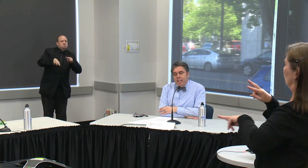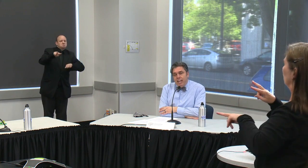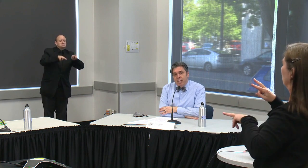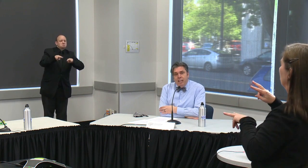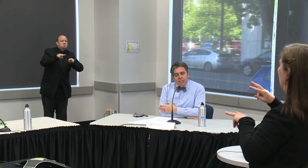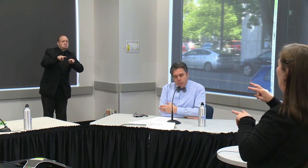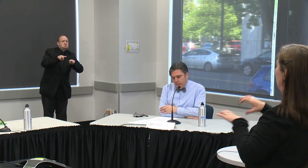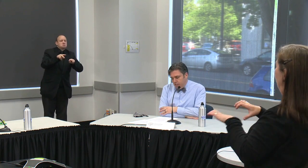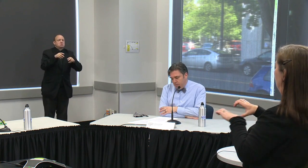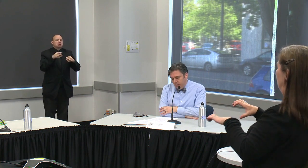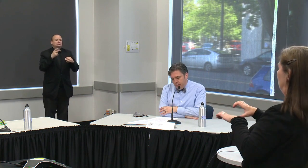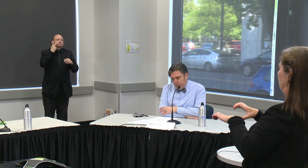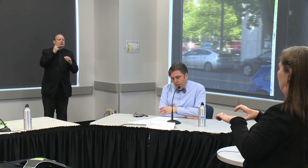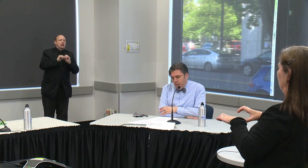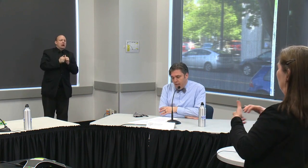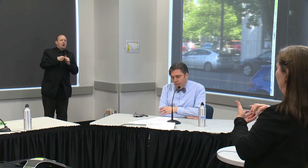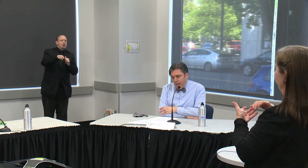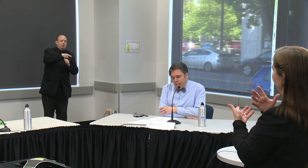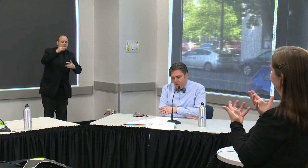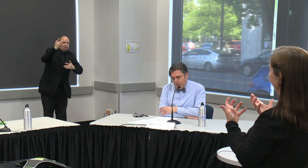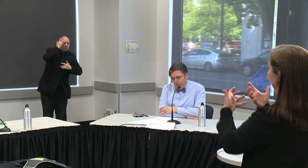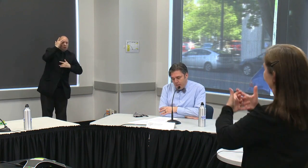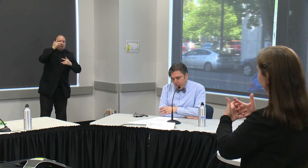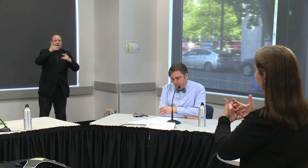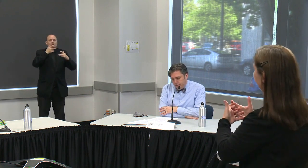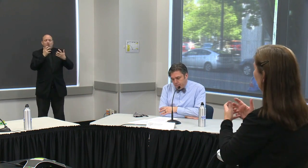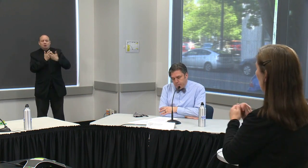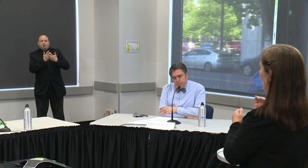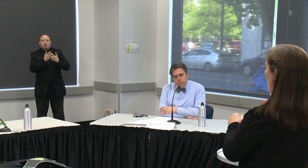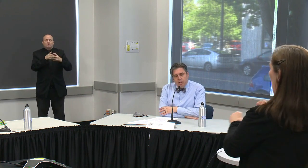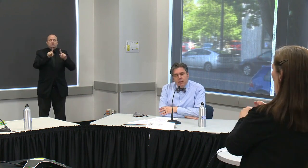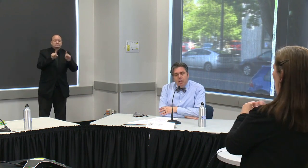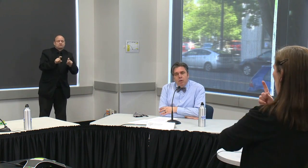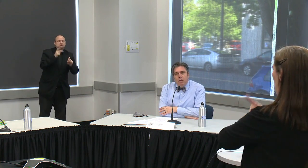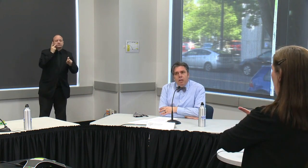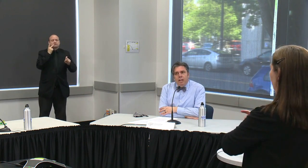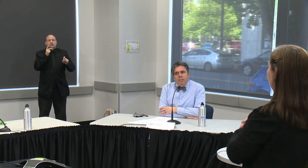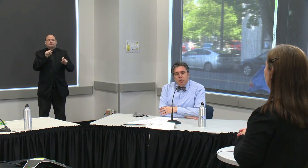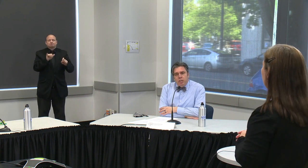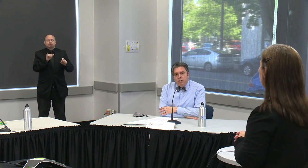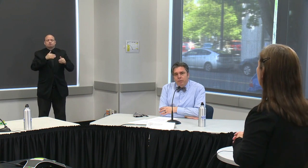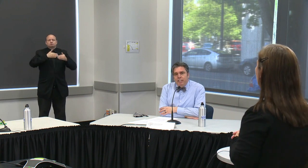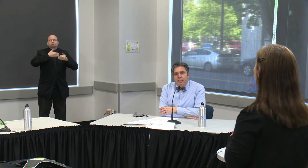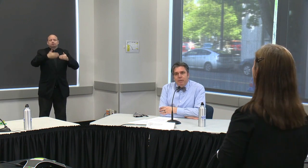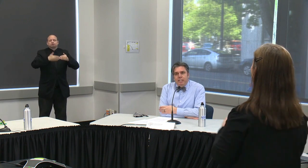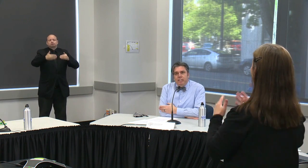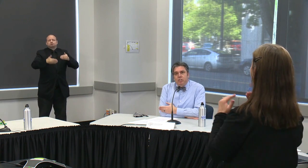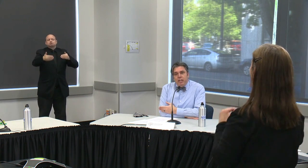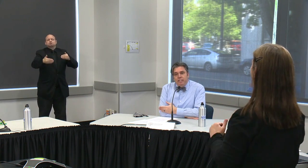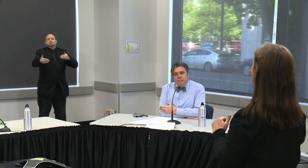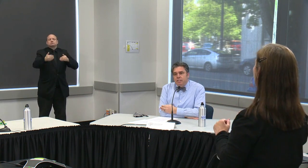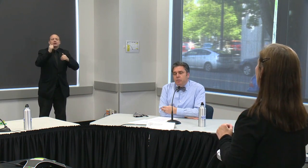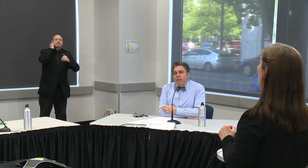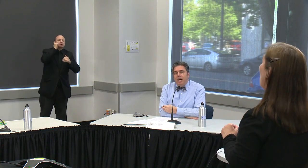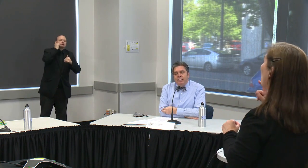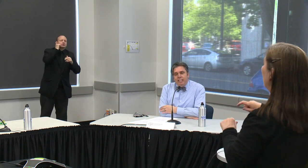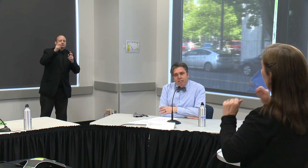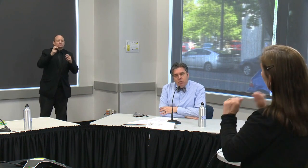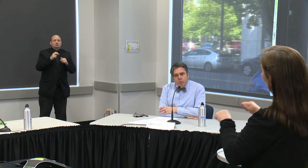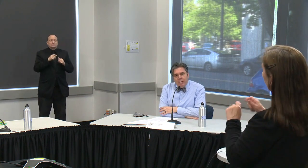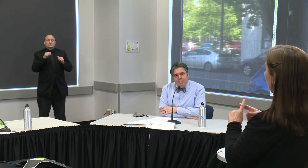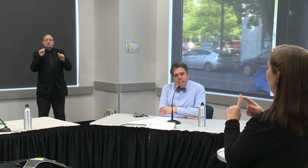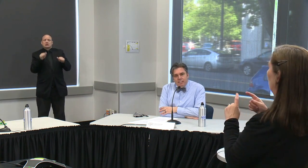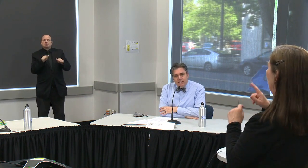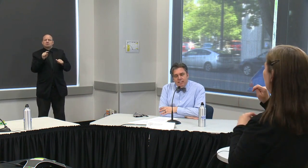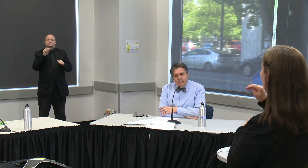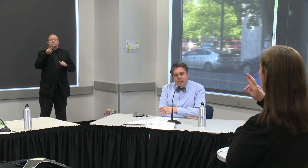hear about today as well as some of our other academic partners as you heard we need the ability to trace to contact